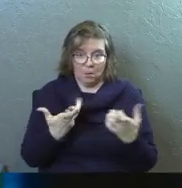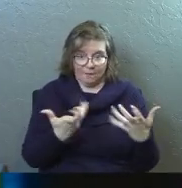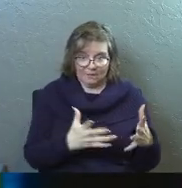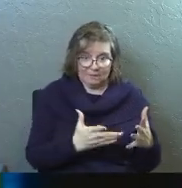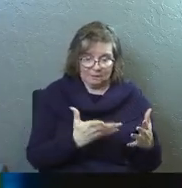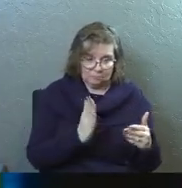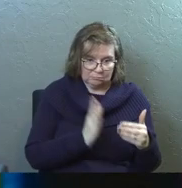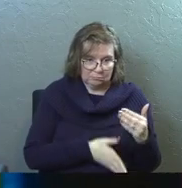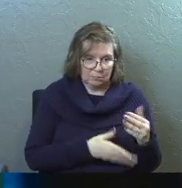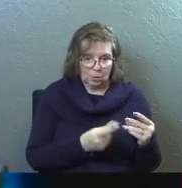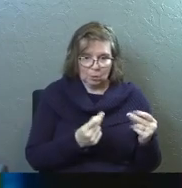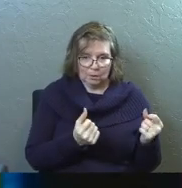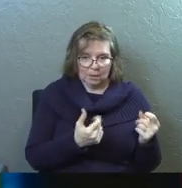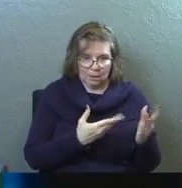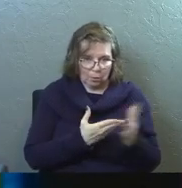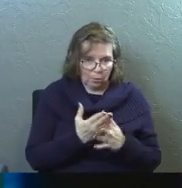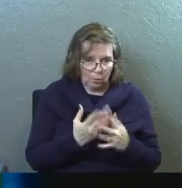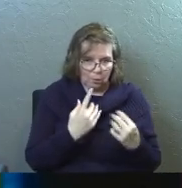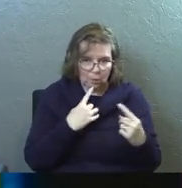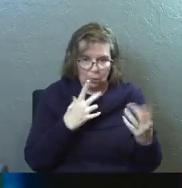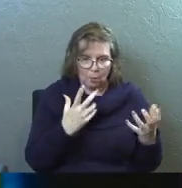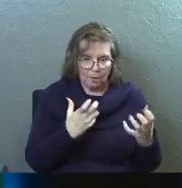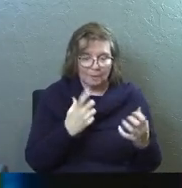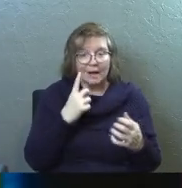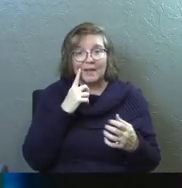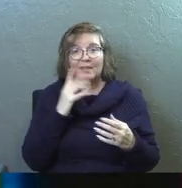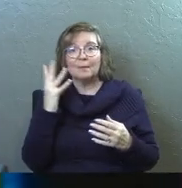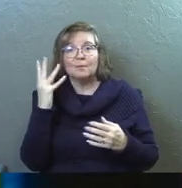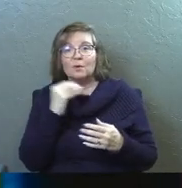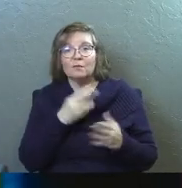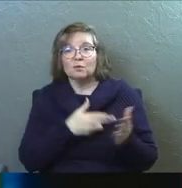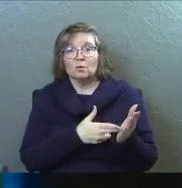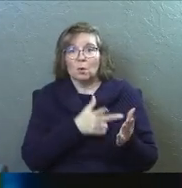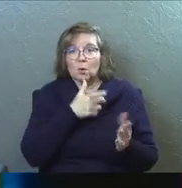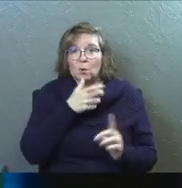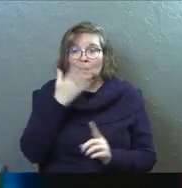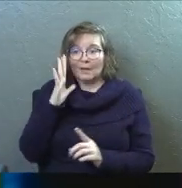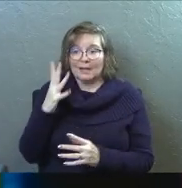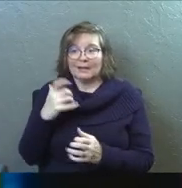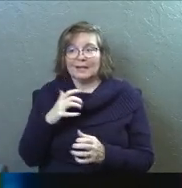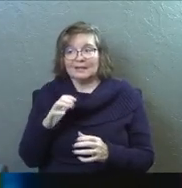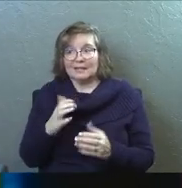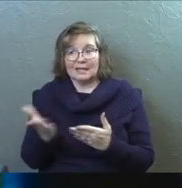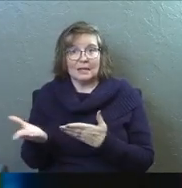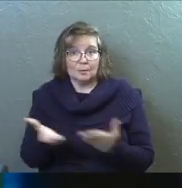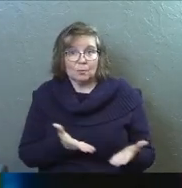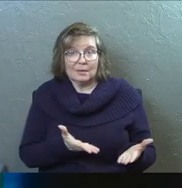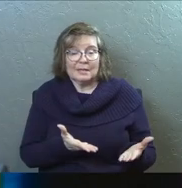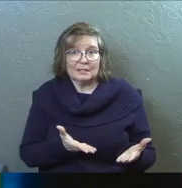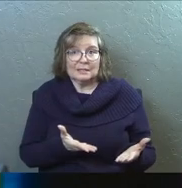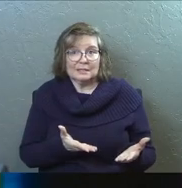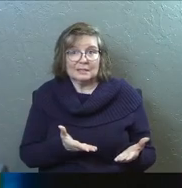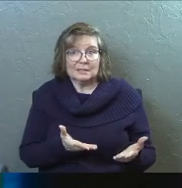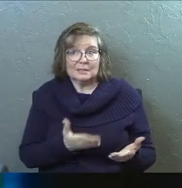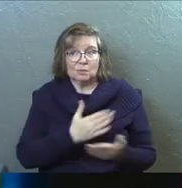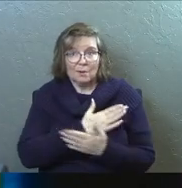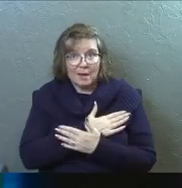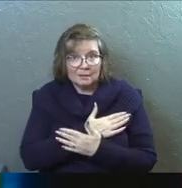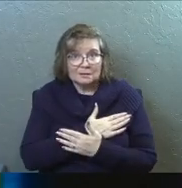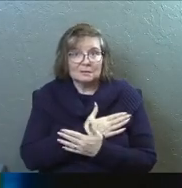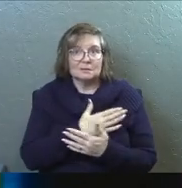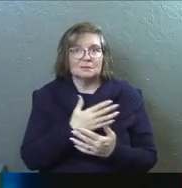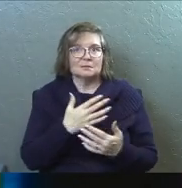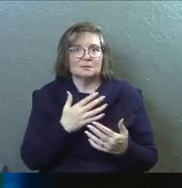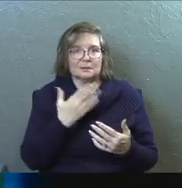quickly. And I do want to get through this. I think there's a beautiful truth about who God is that he does bring reprieve. And he does bring